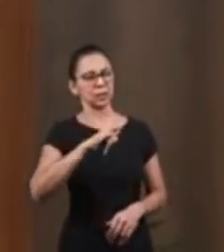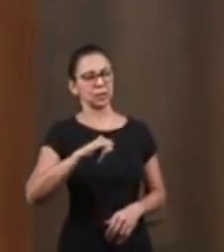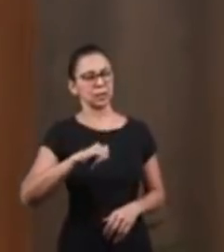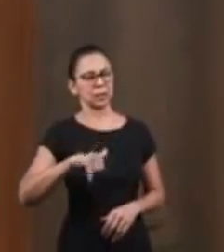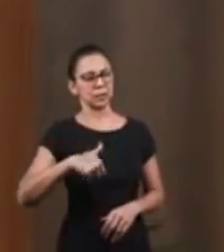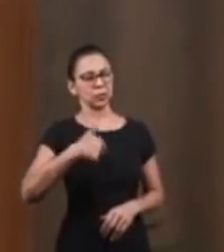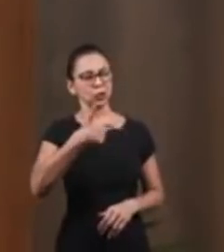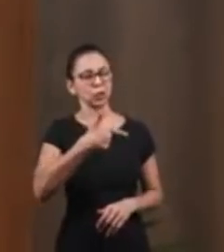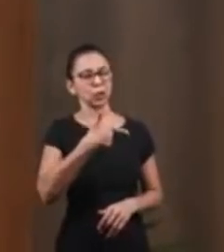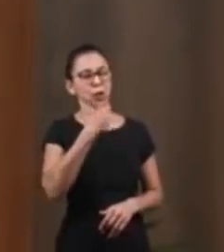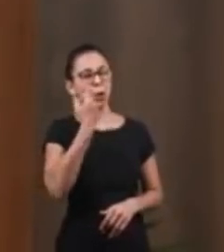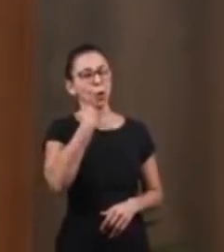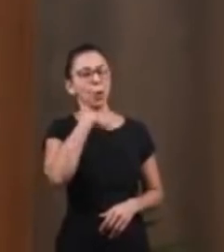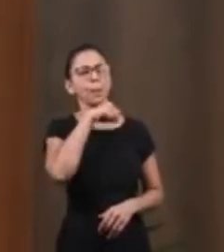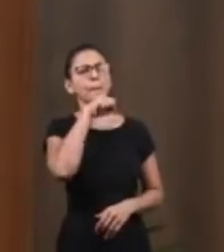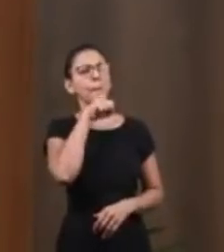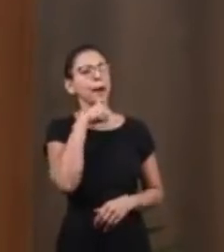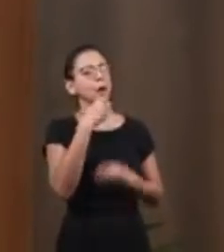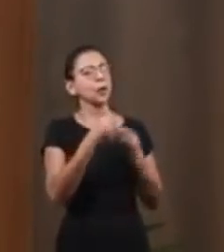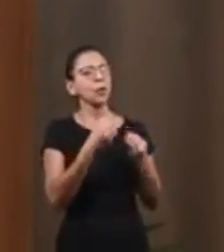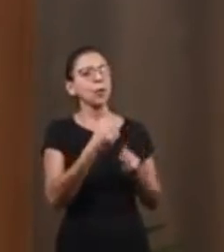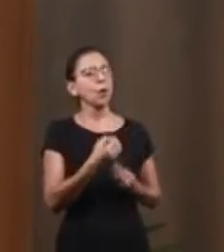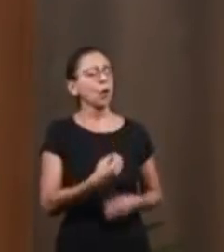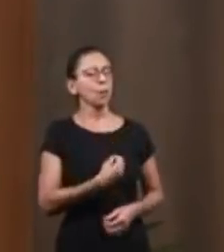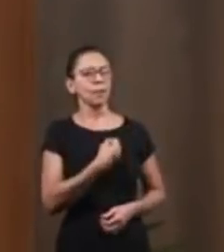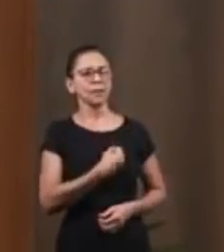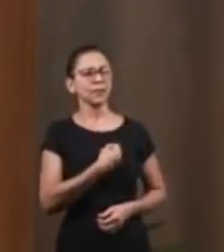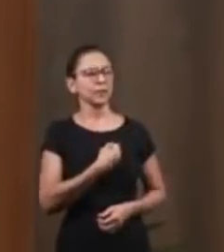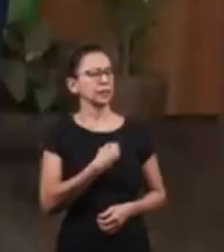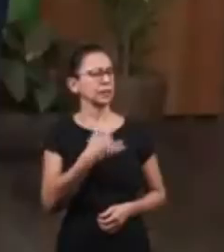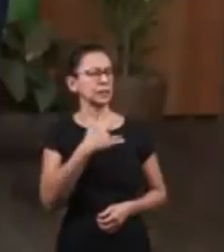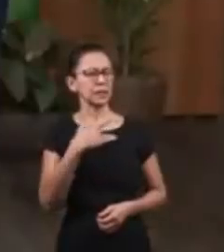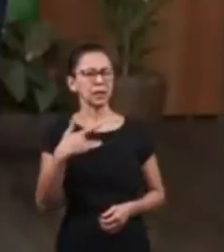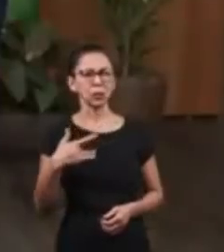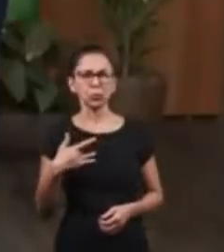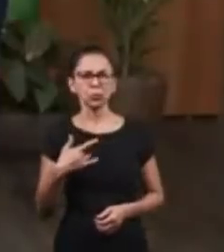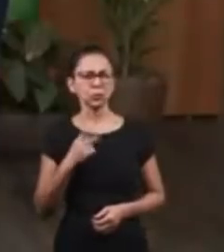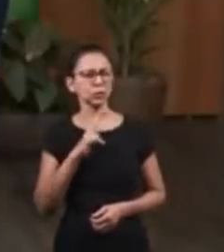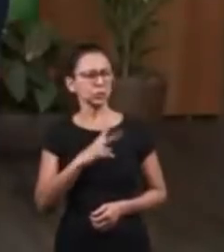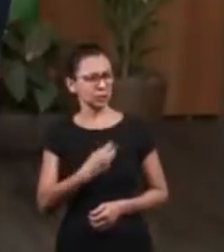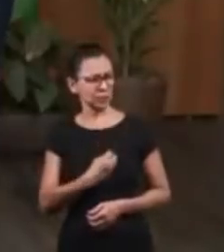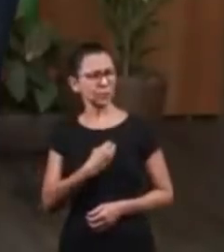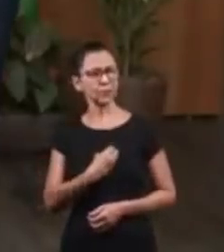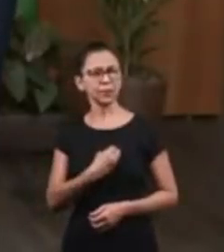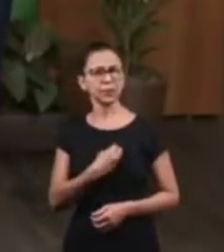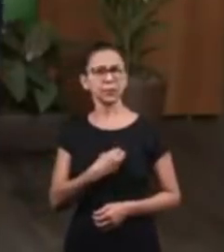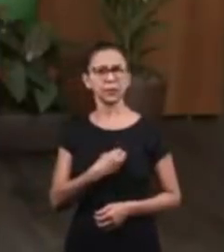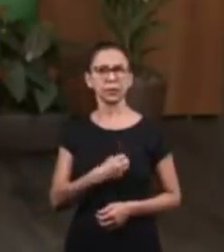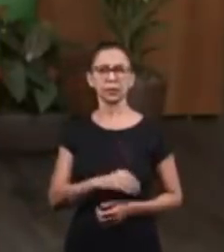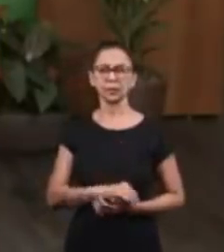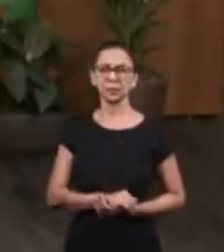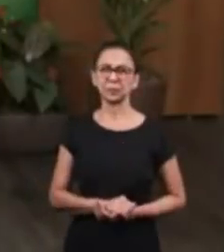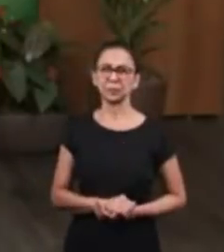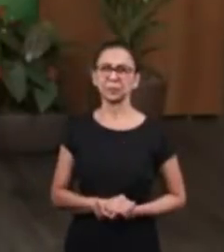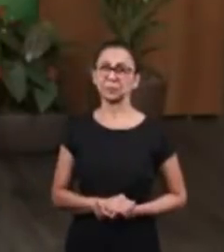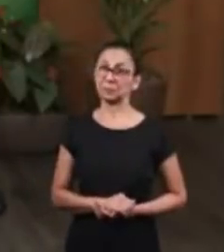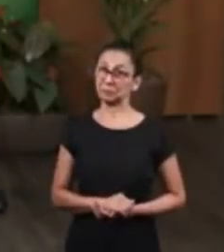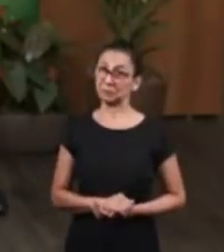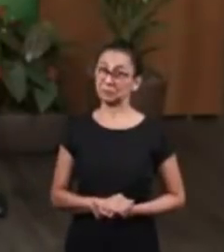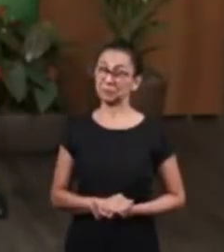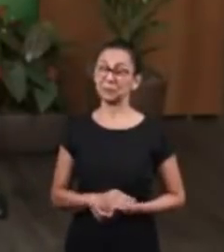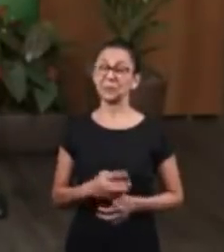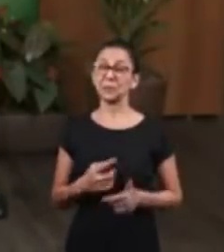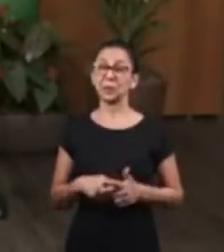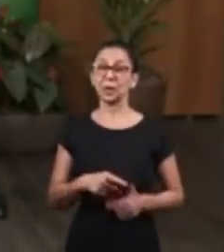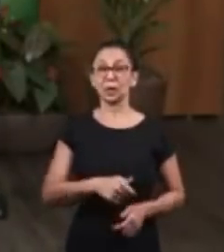Jacob, how is he doing? Is he still alive? In the first encounter